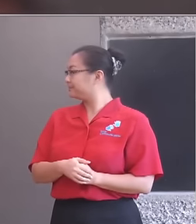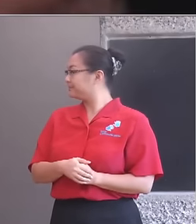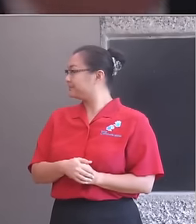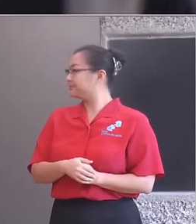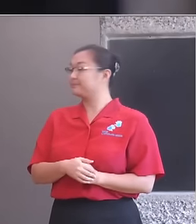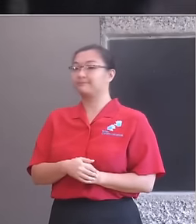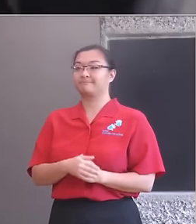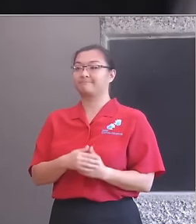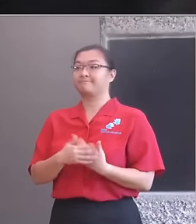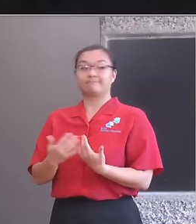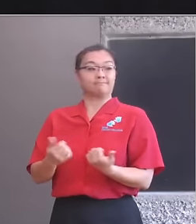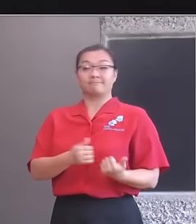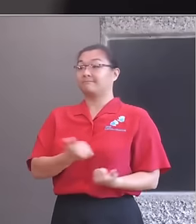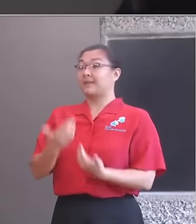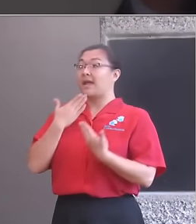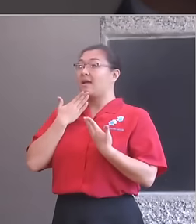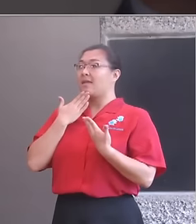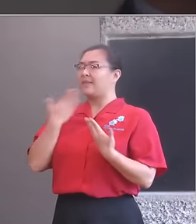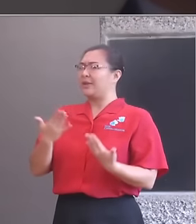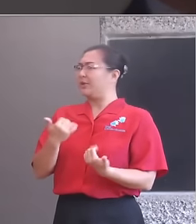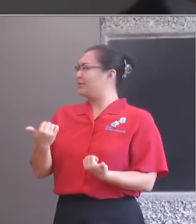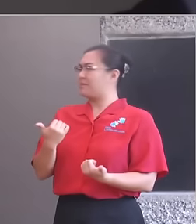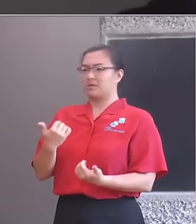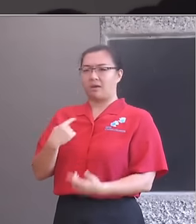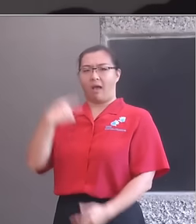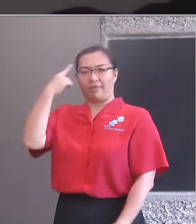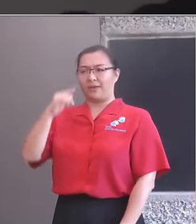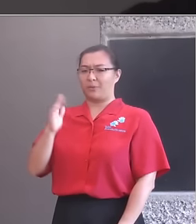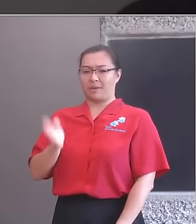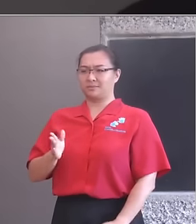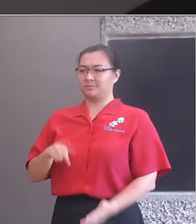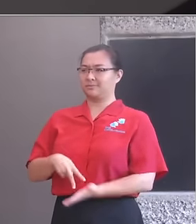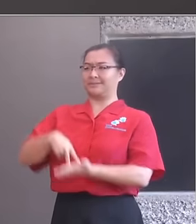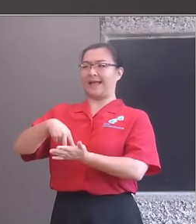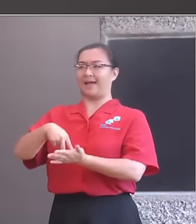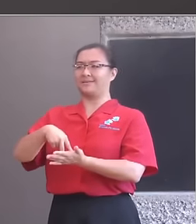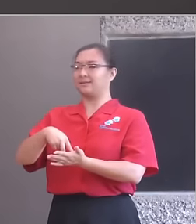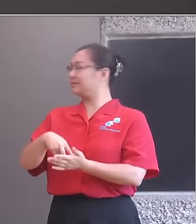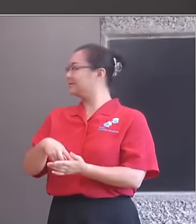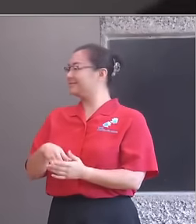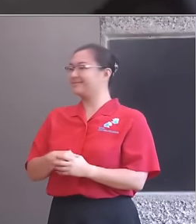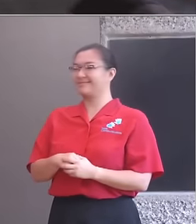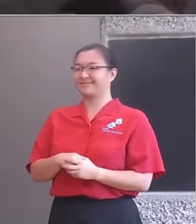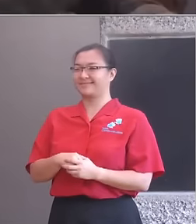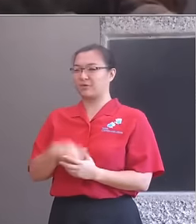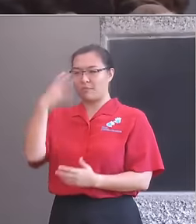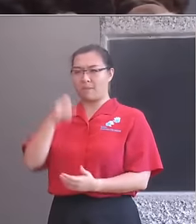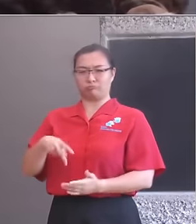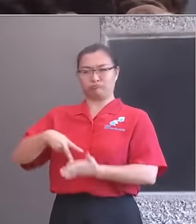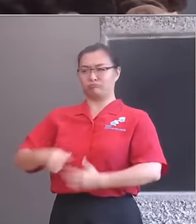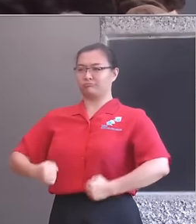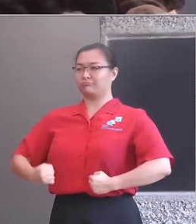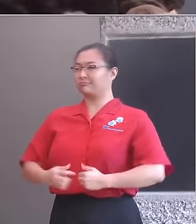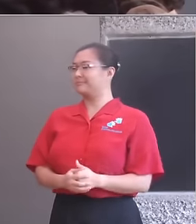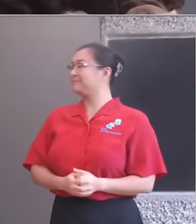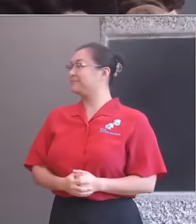Thank you very much, Darren. think we were instructed to stand down here. Don't forget the power stuff. Yes. I think I'll